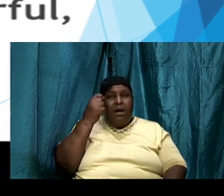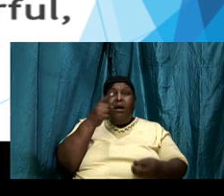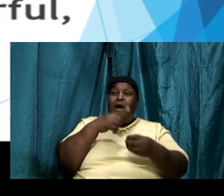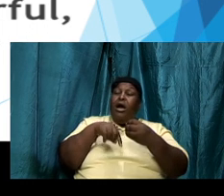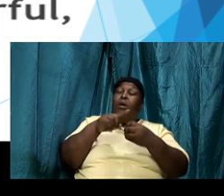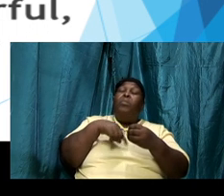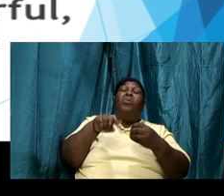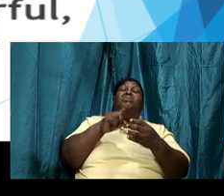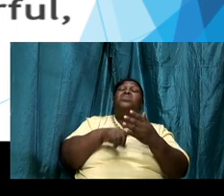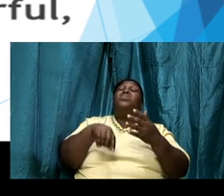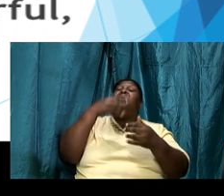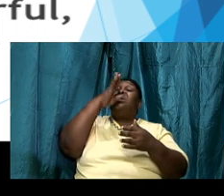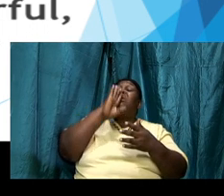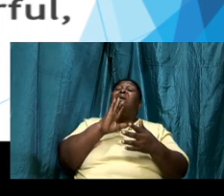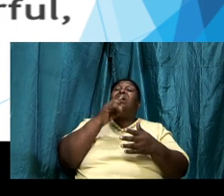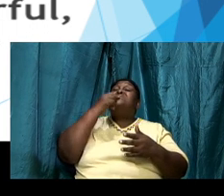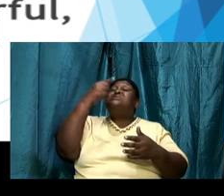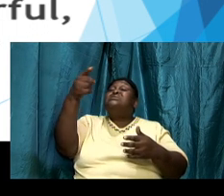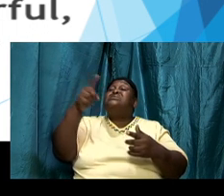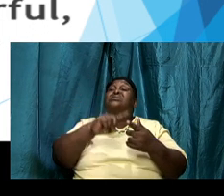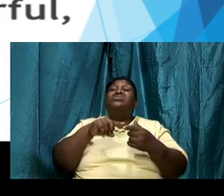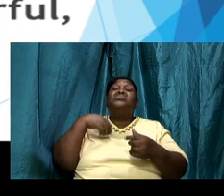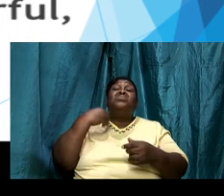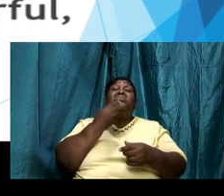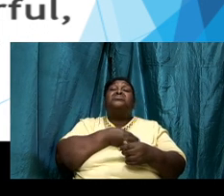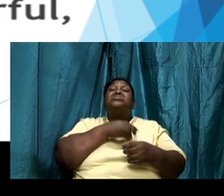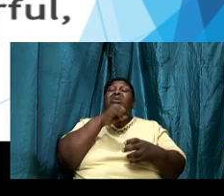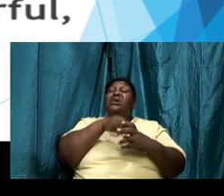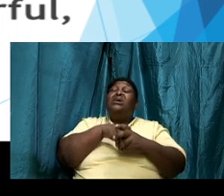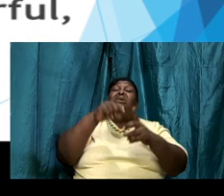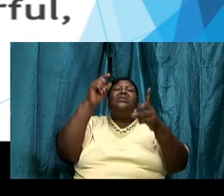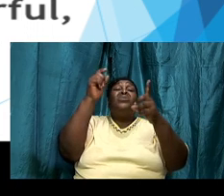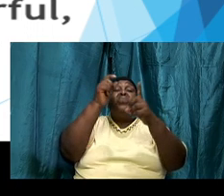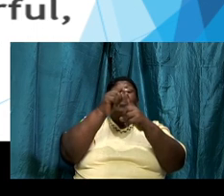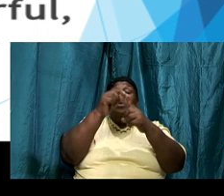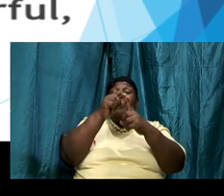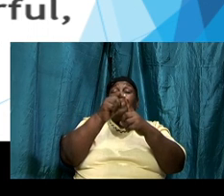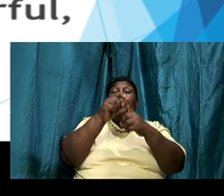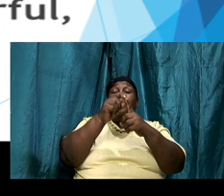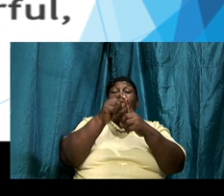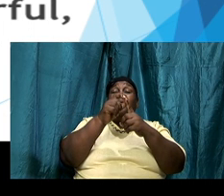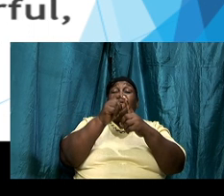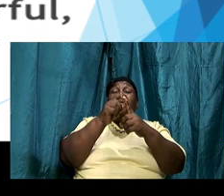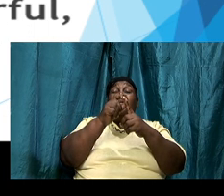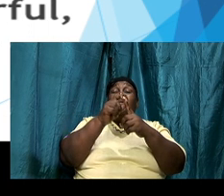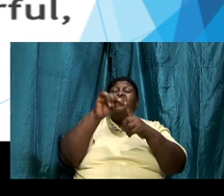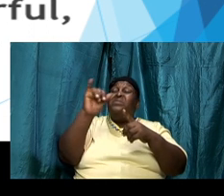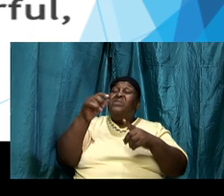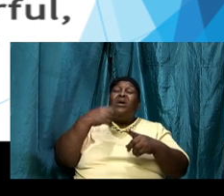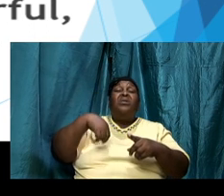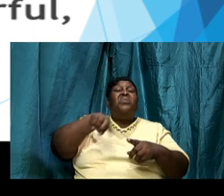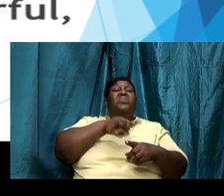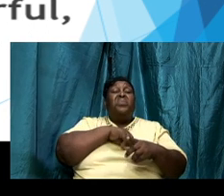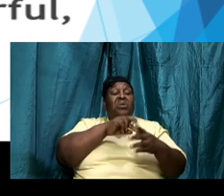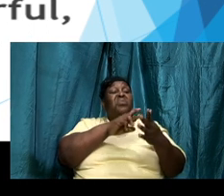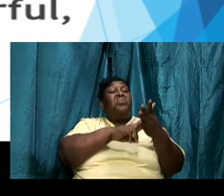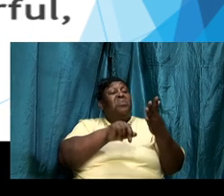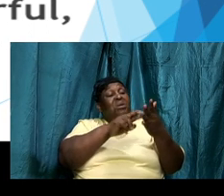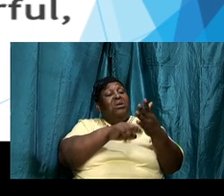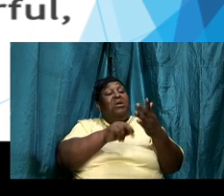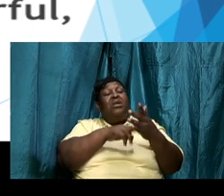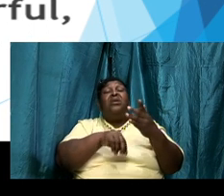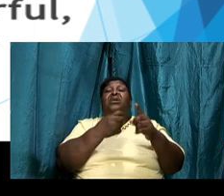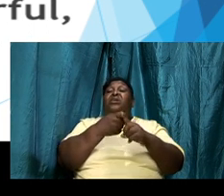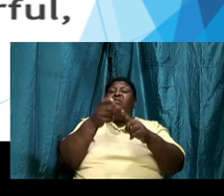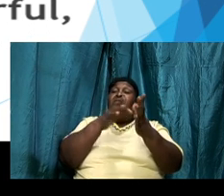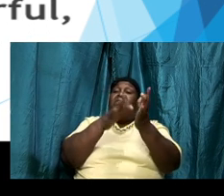has said to us in the word the particular word that we just read from the Bible